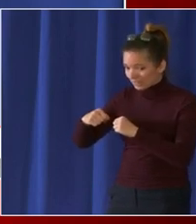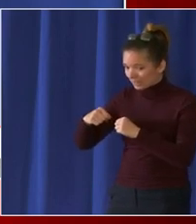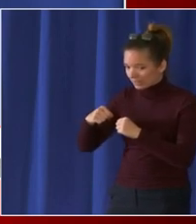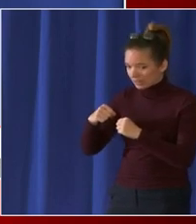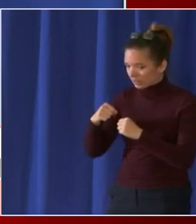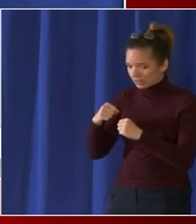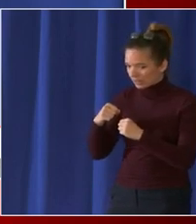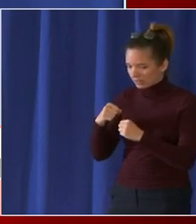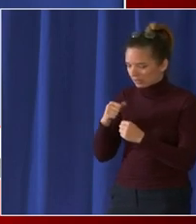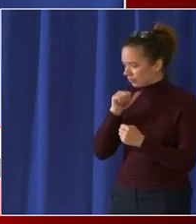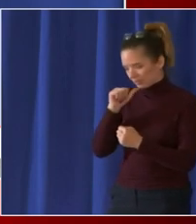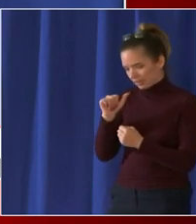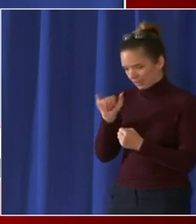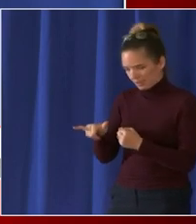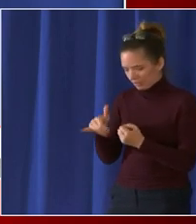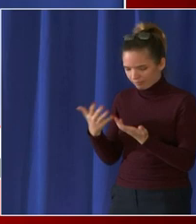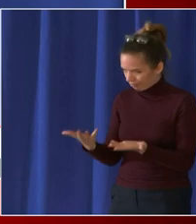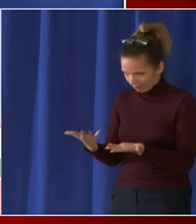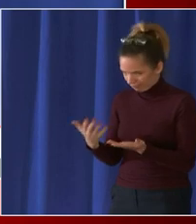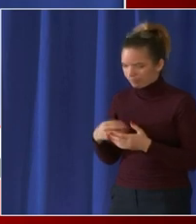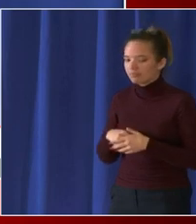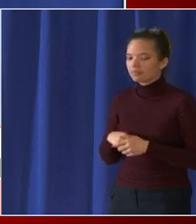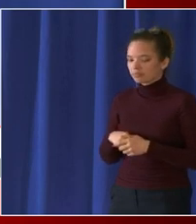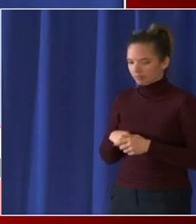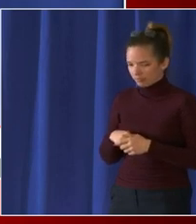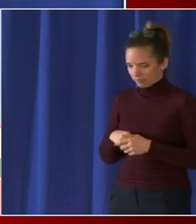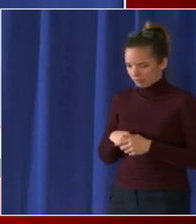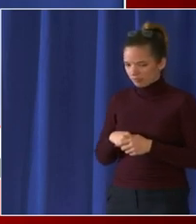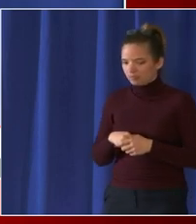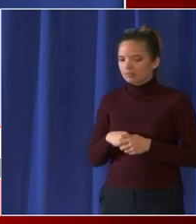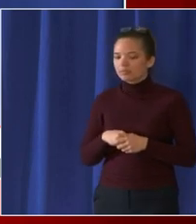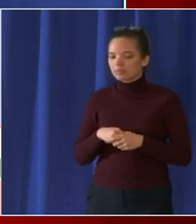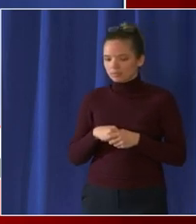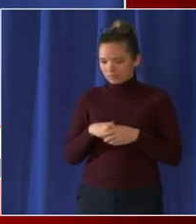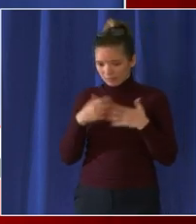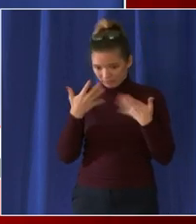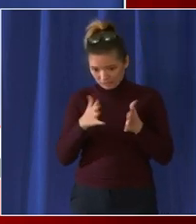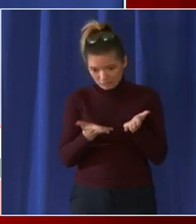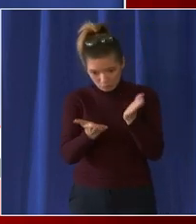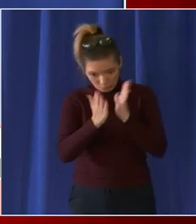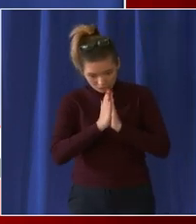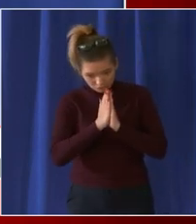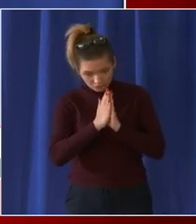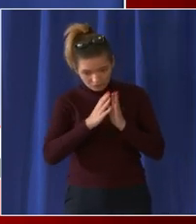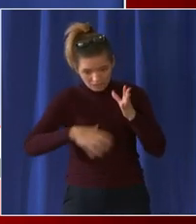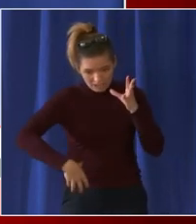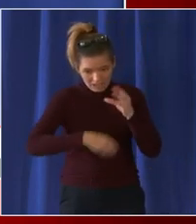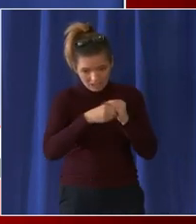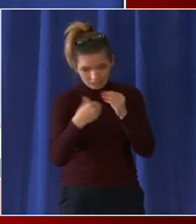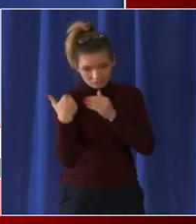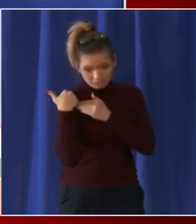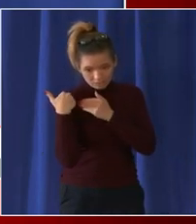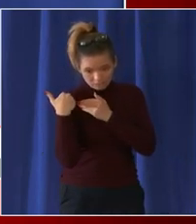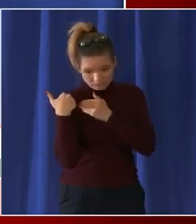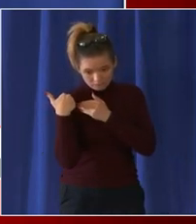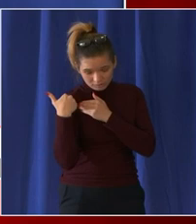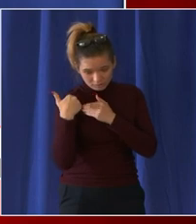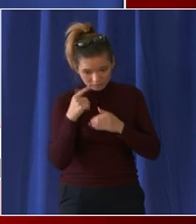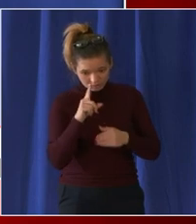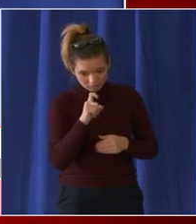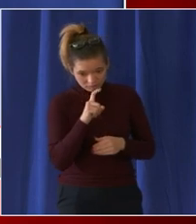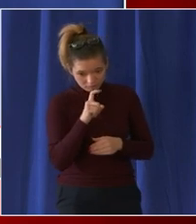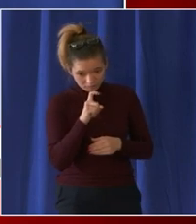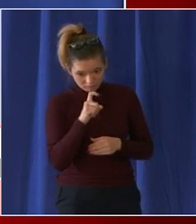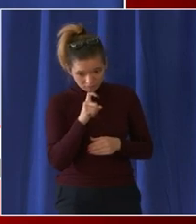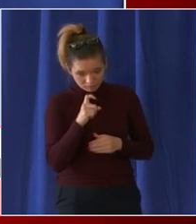the hospital association has sent us a letter uh asking for uh some of those those things could we get a copy of that letter uh we'll see